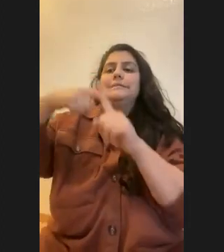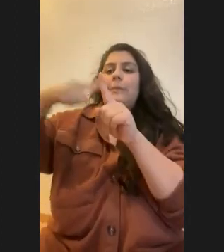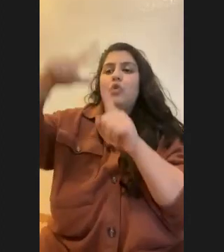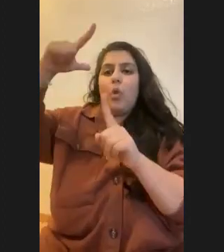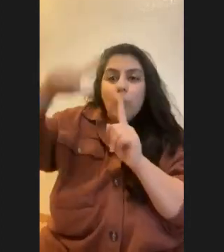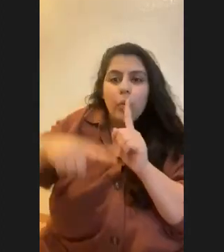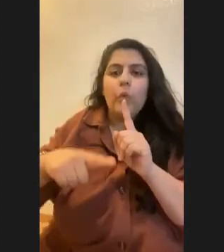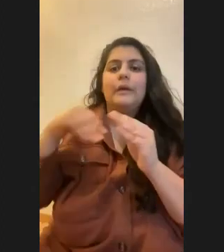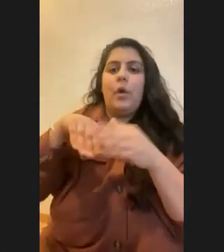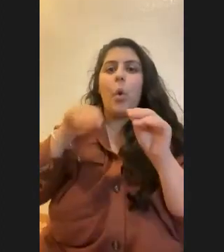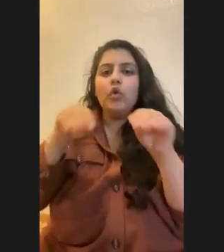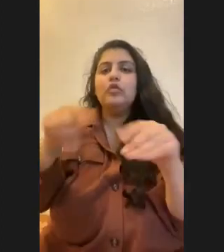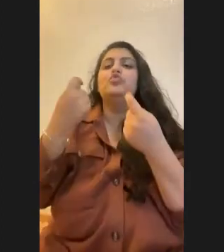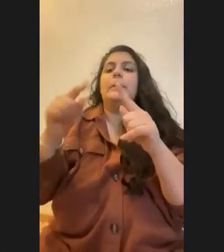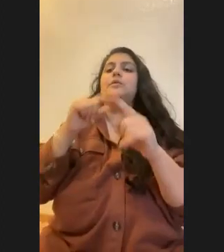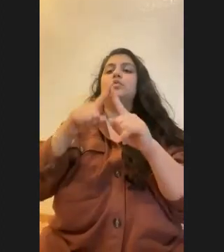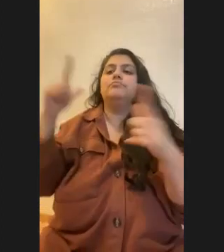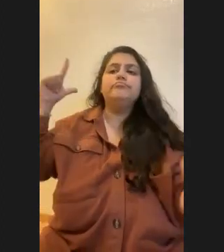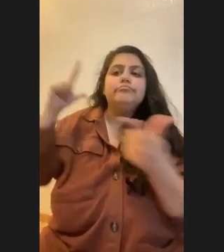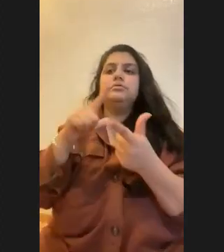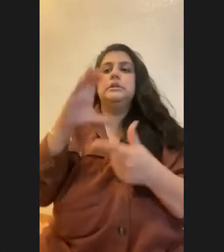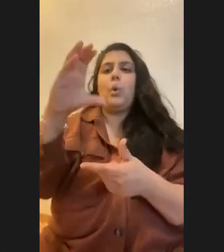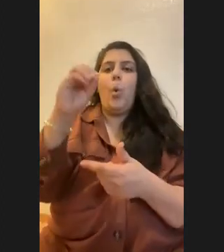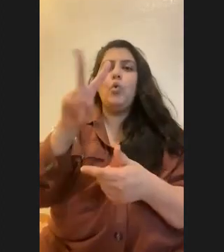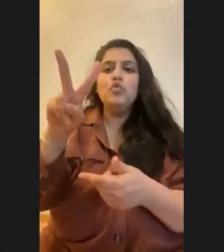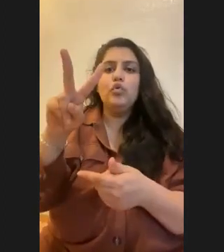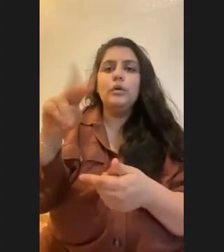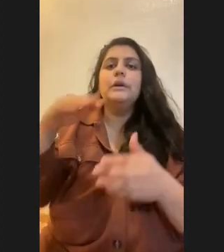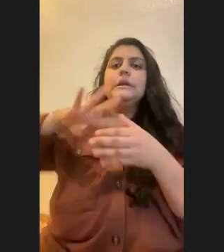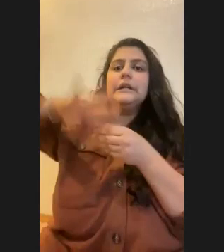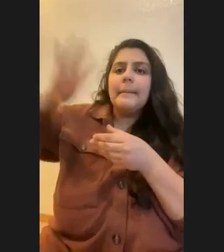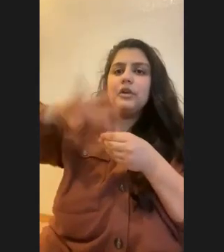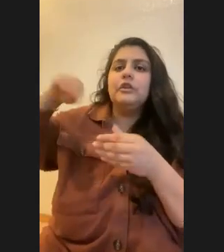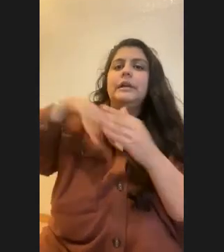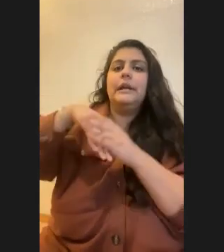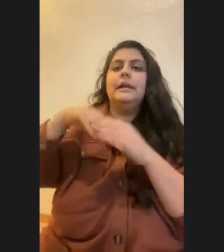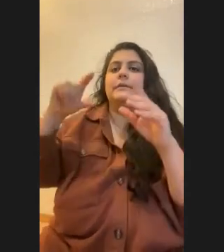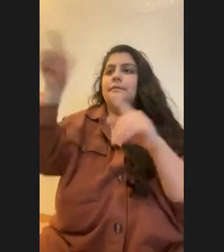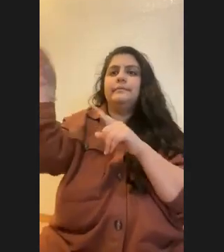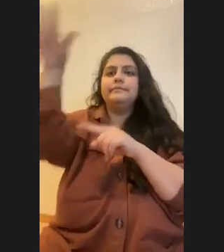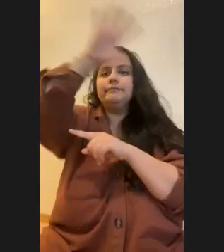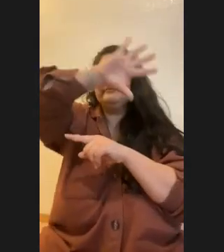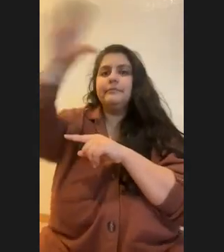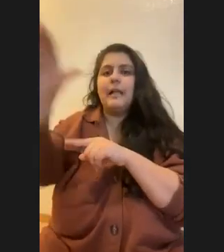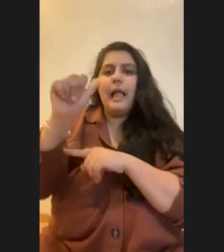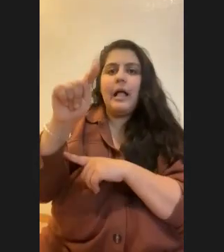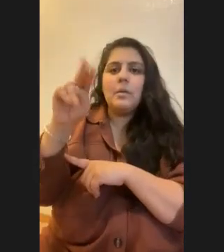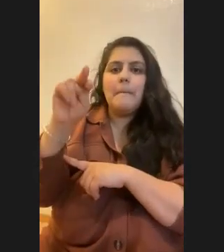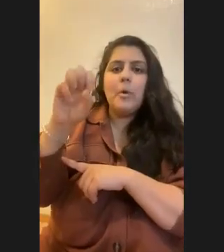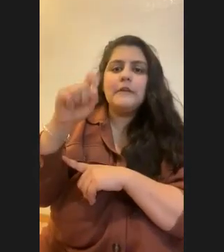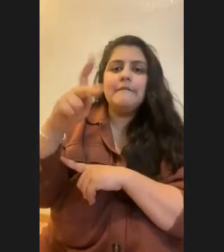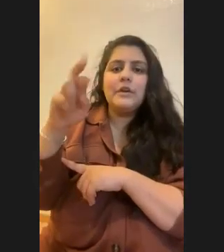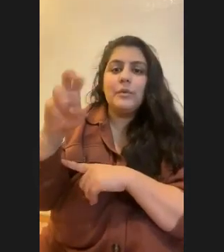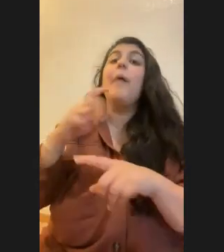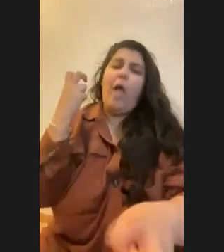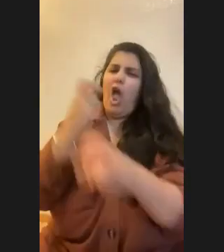not increasing the carbon dioxide emission in the atmosphere. That's, that's really hard to do though, right? Especially as an